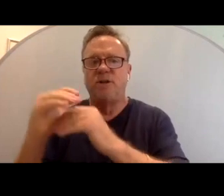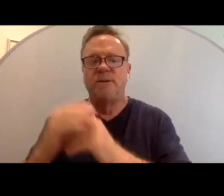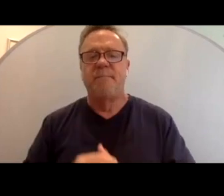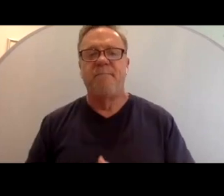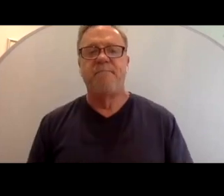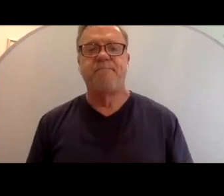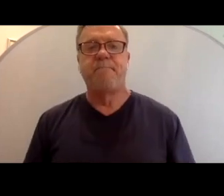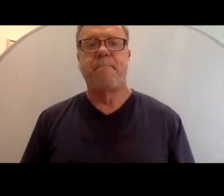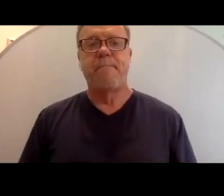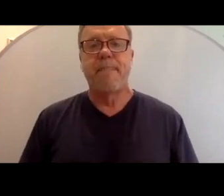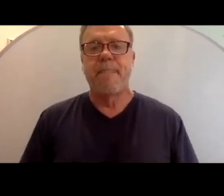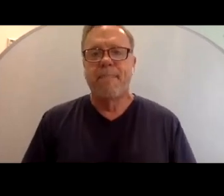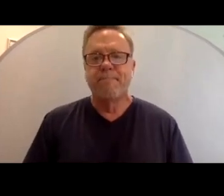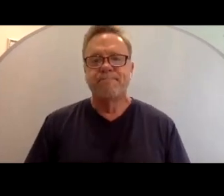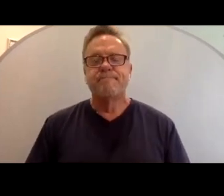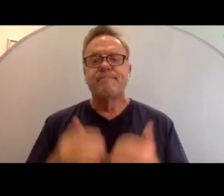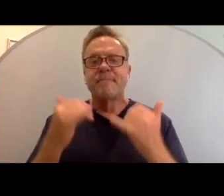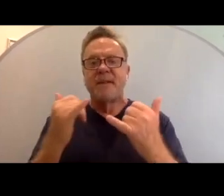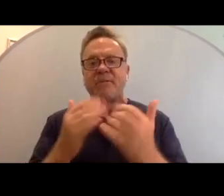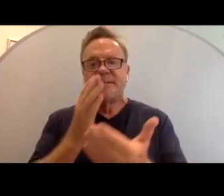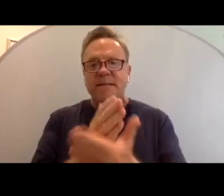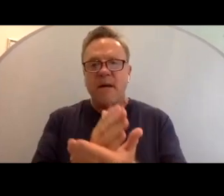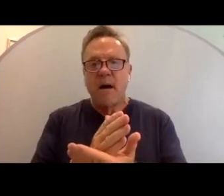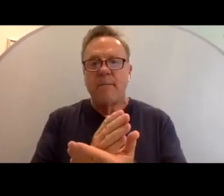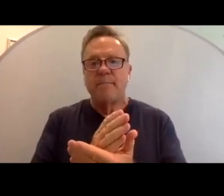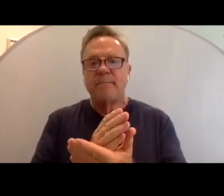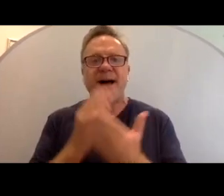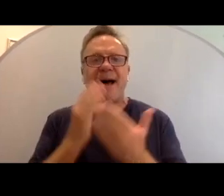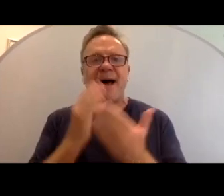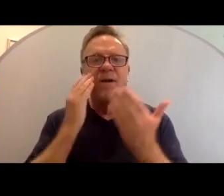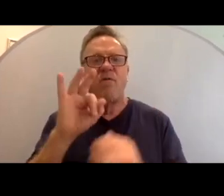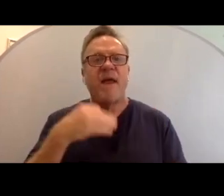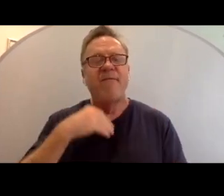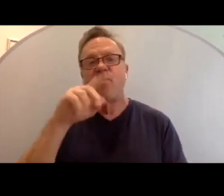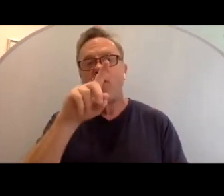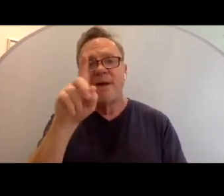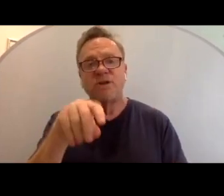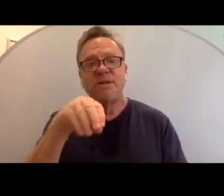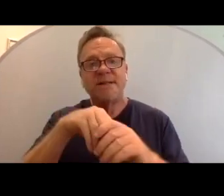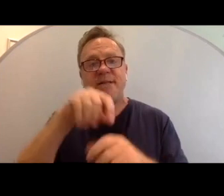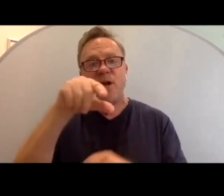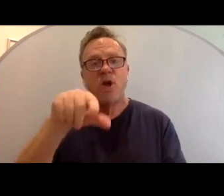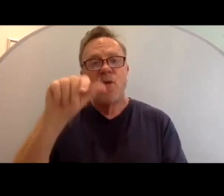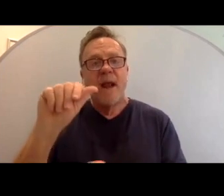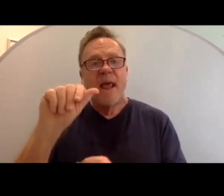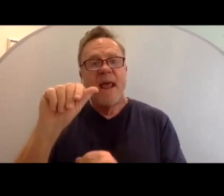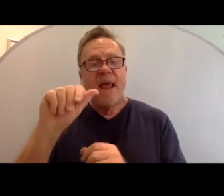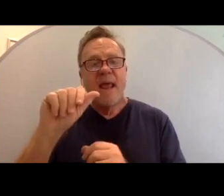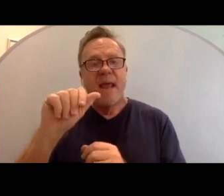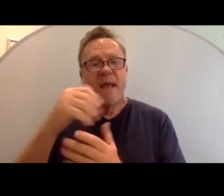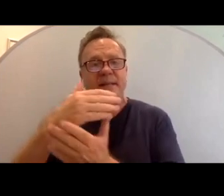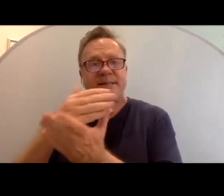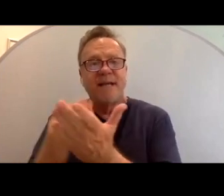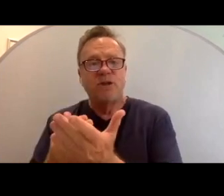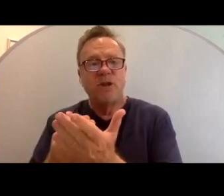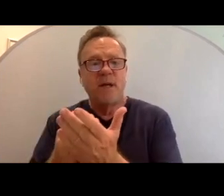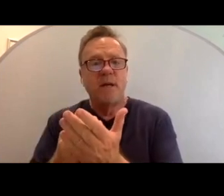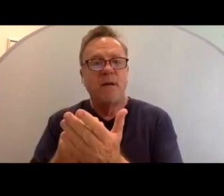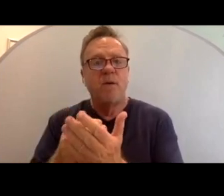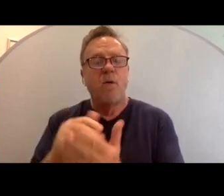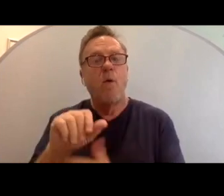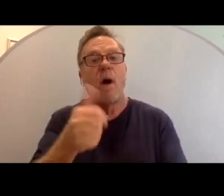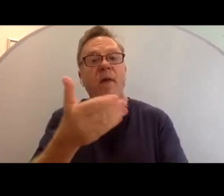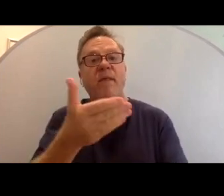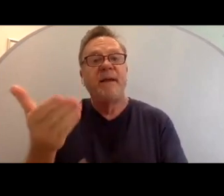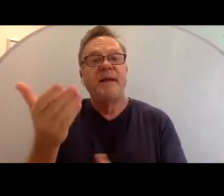going to stop there. I don't know if we have any questions in the Q&A section or other things that people want to